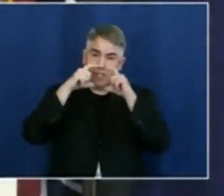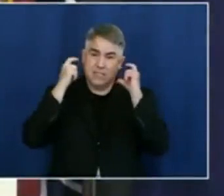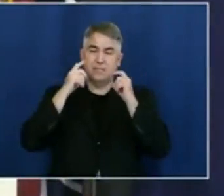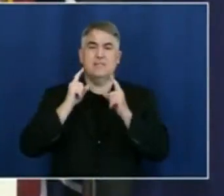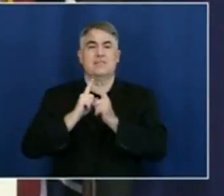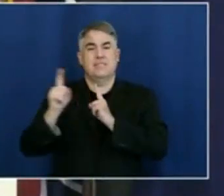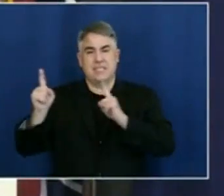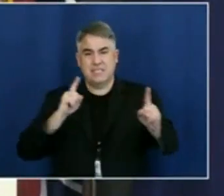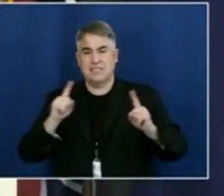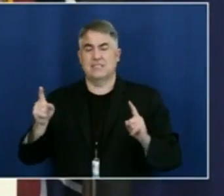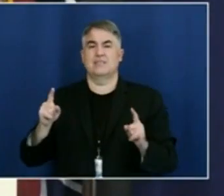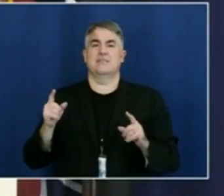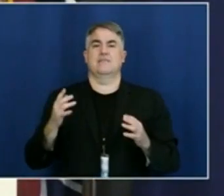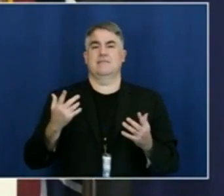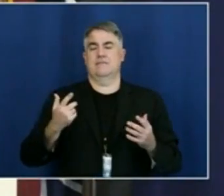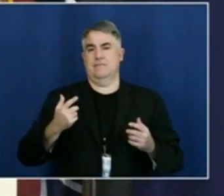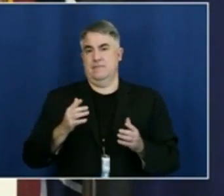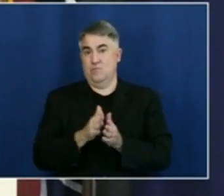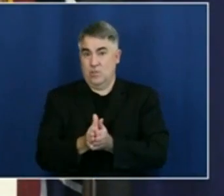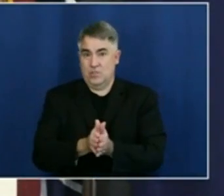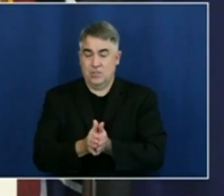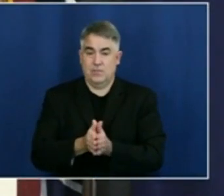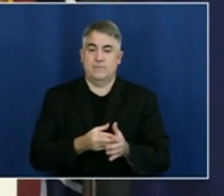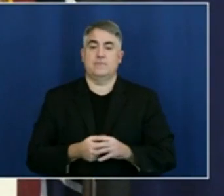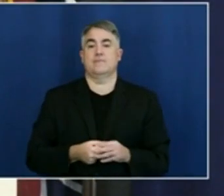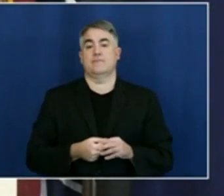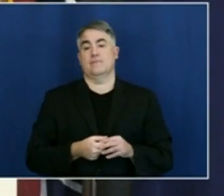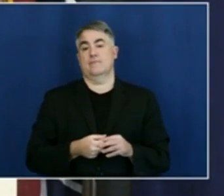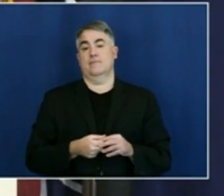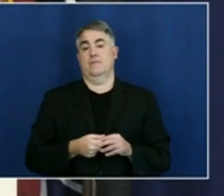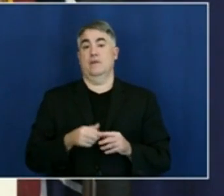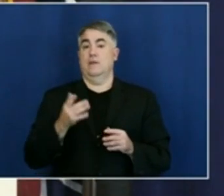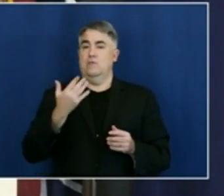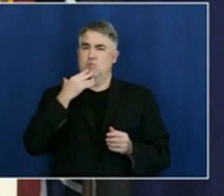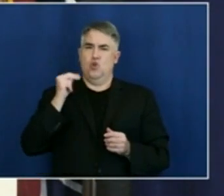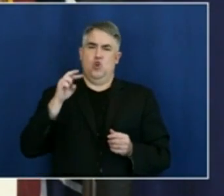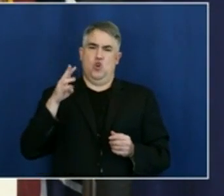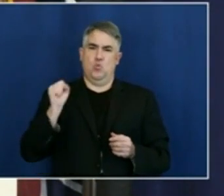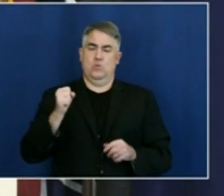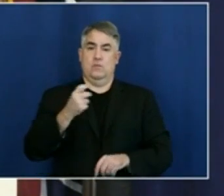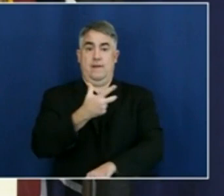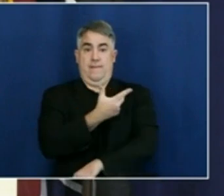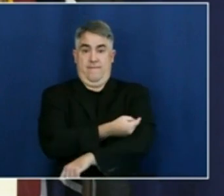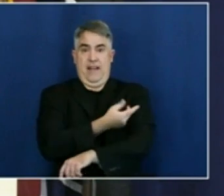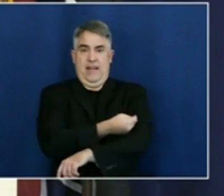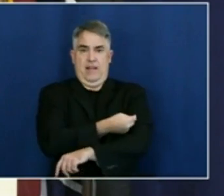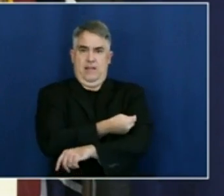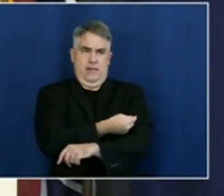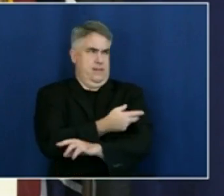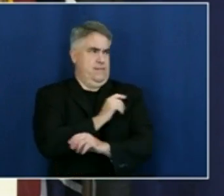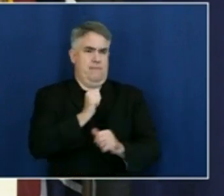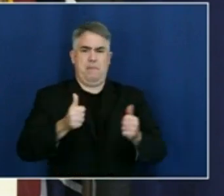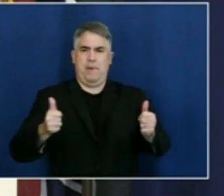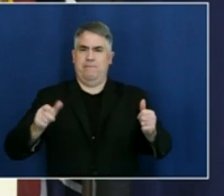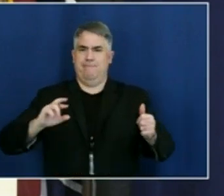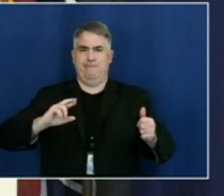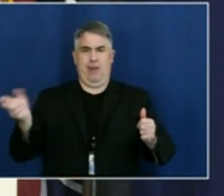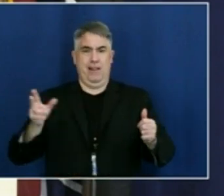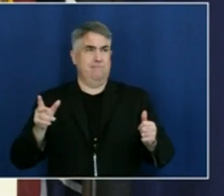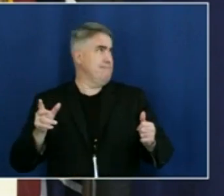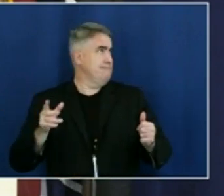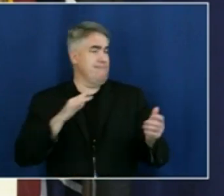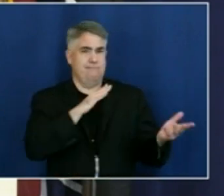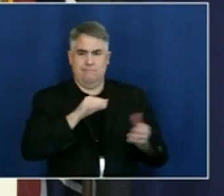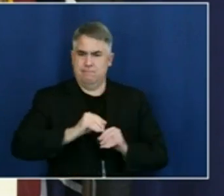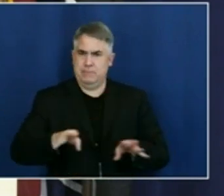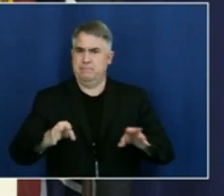uh, good news on vaccines in terms of our ability to get shots in arms, good news on the direction of our cases. Uh, but that should motivate us